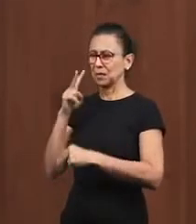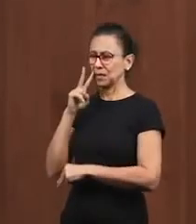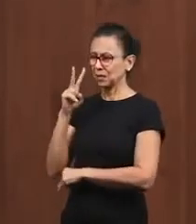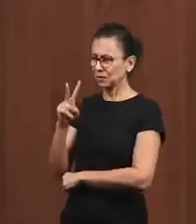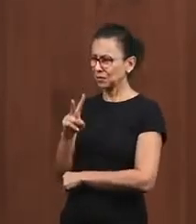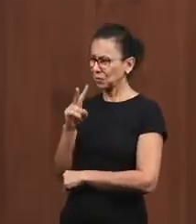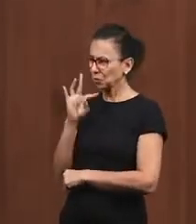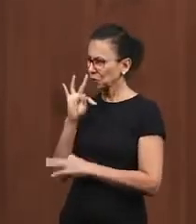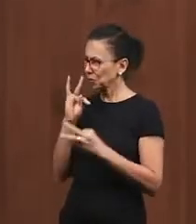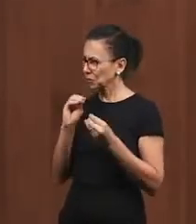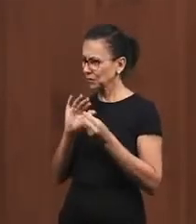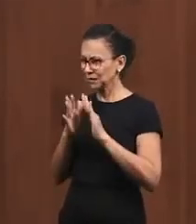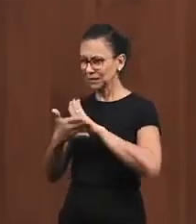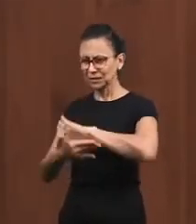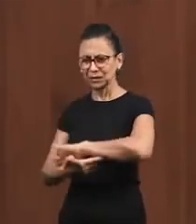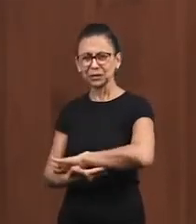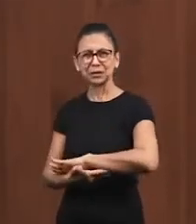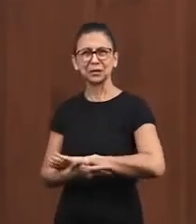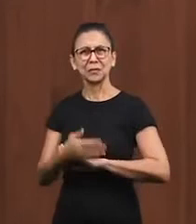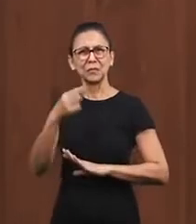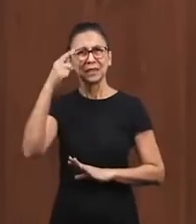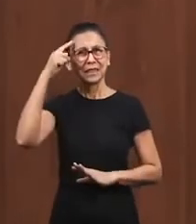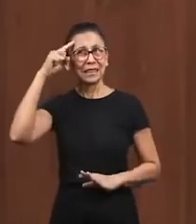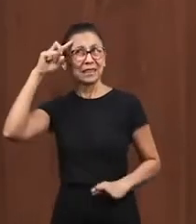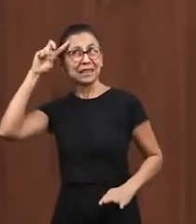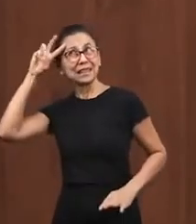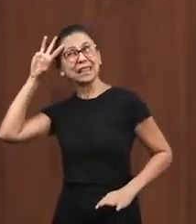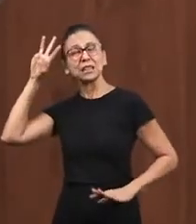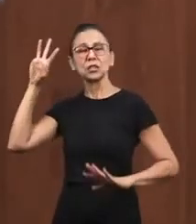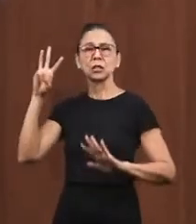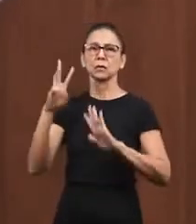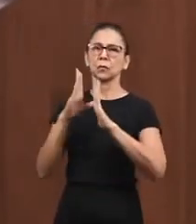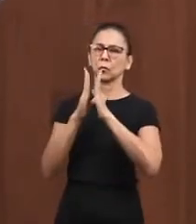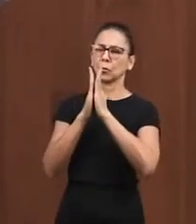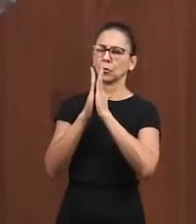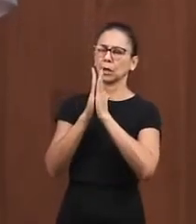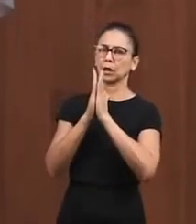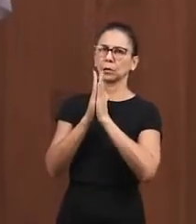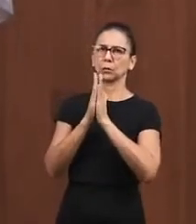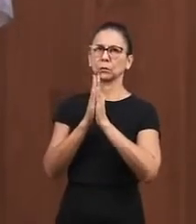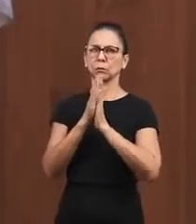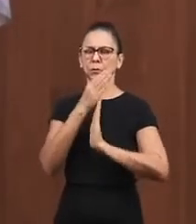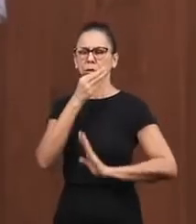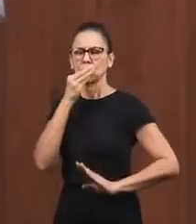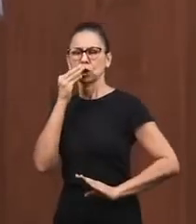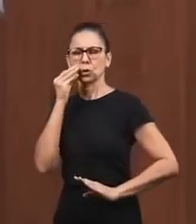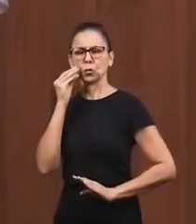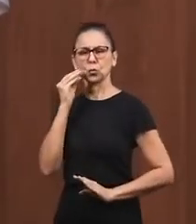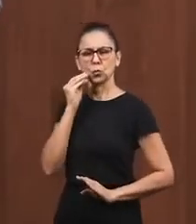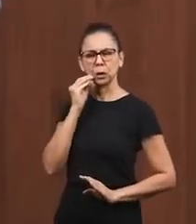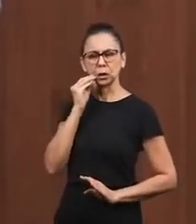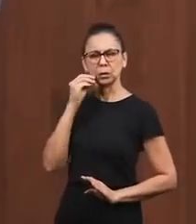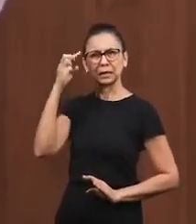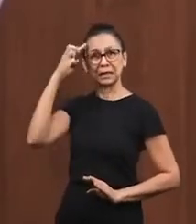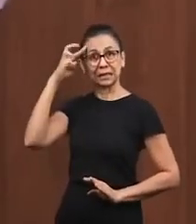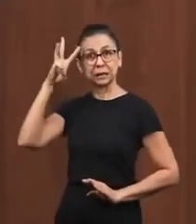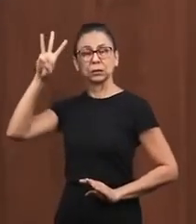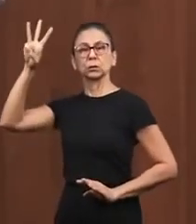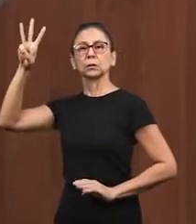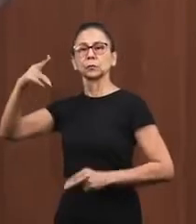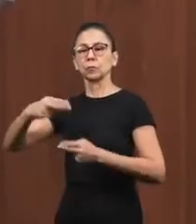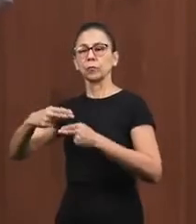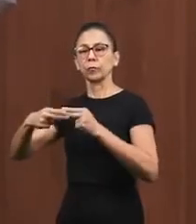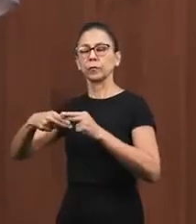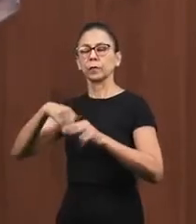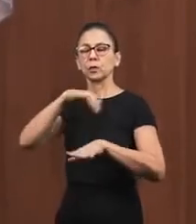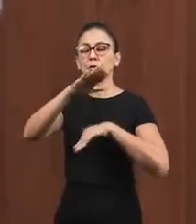Nehemiah gathered the people and declared to them that he would begin a great